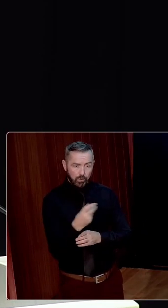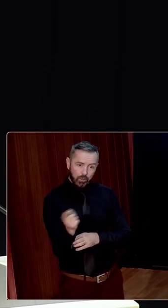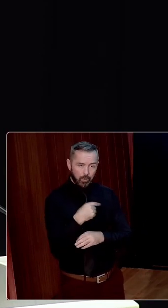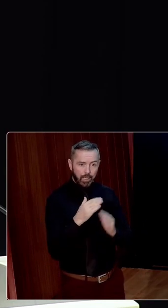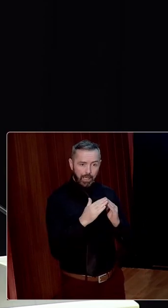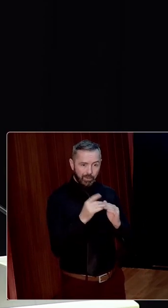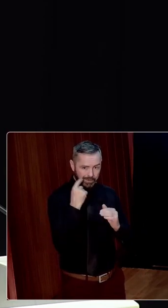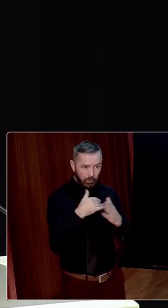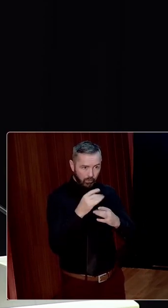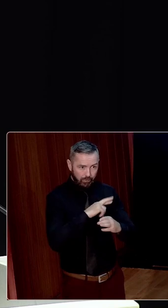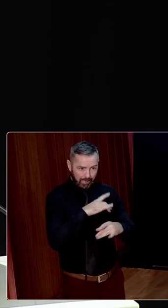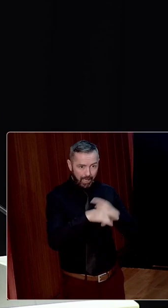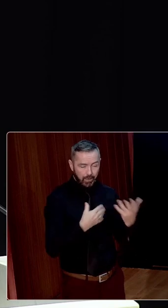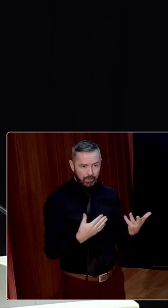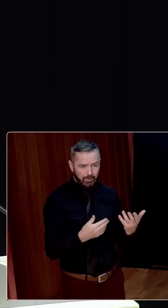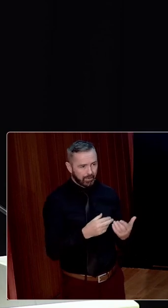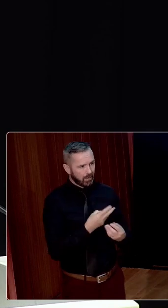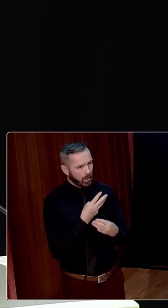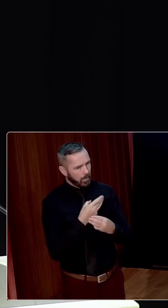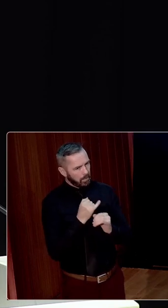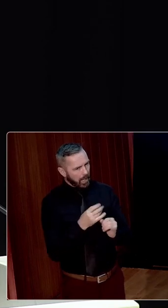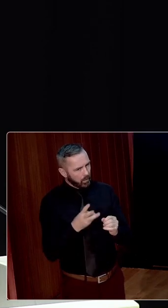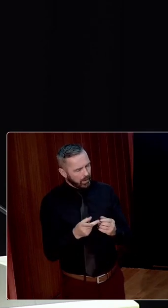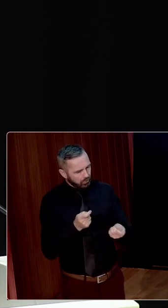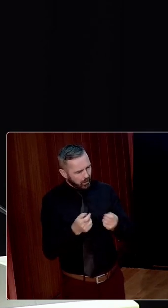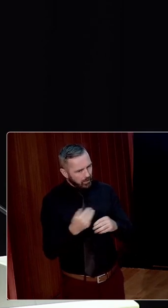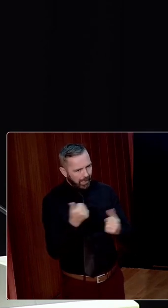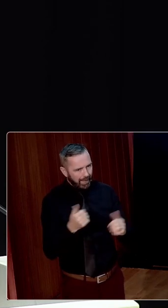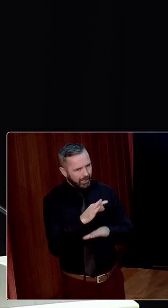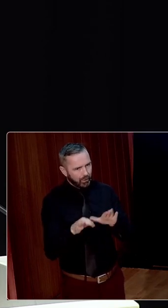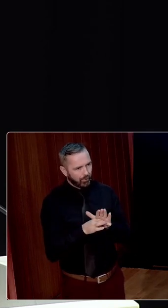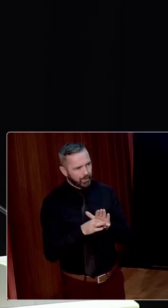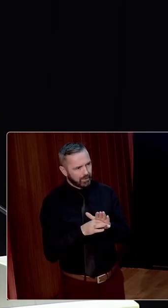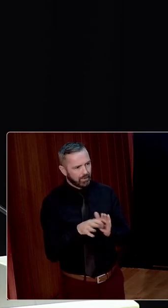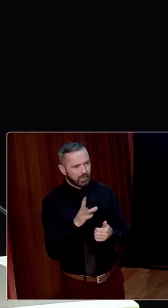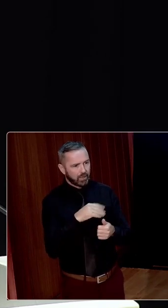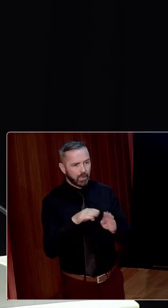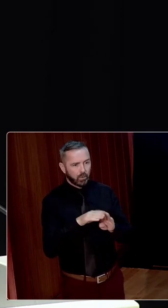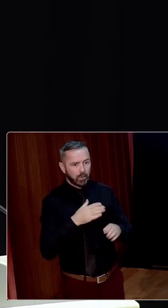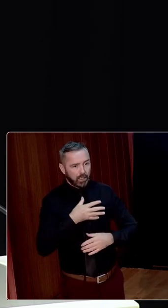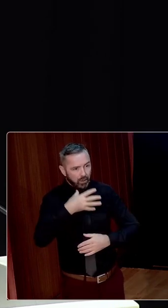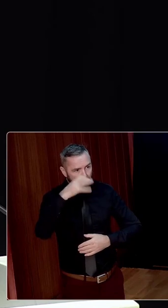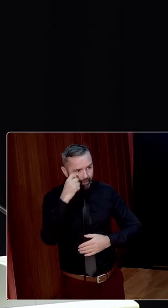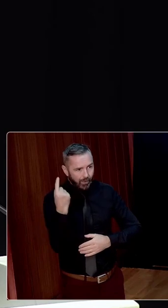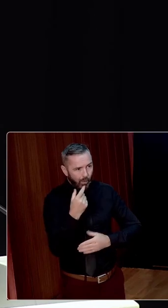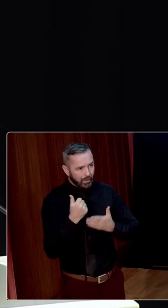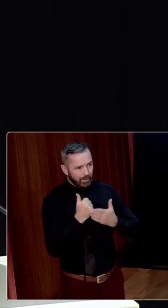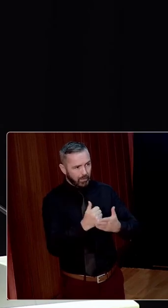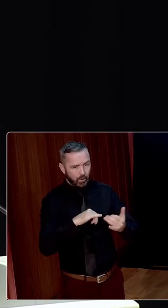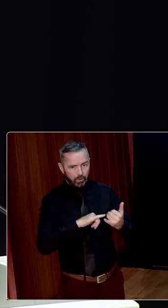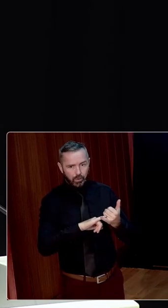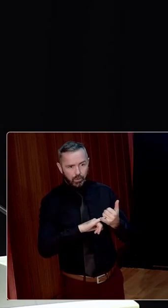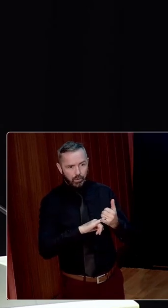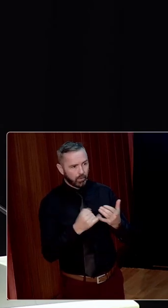how matters really are. It's a very poor way to be treated by any government, especially with my chief and only support who